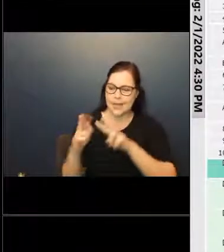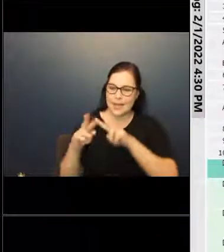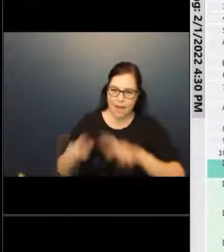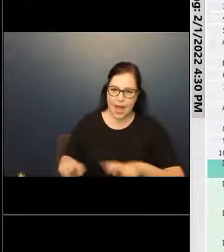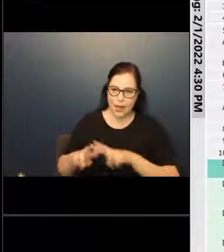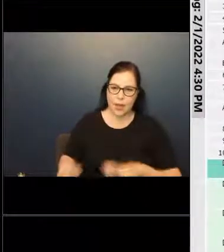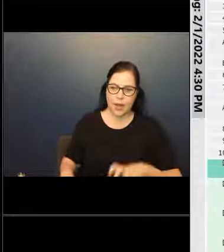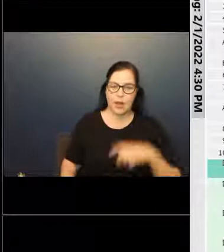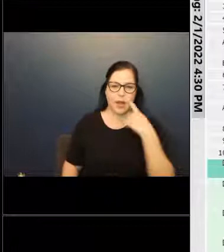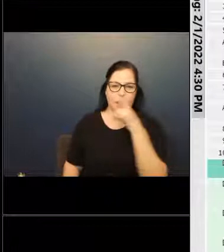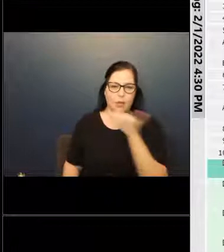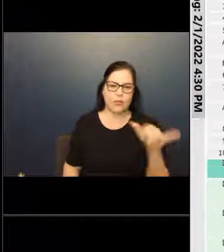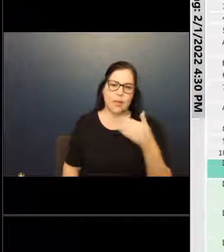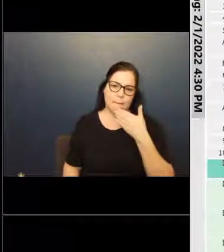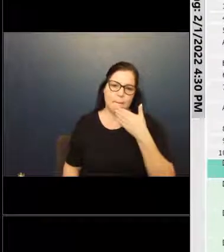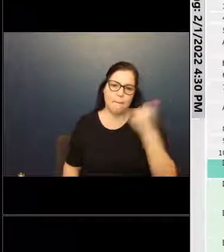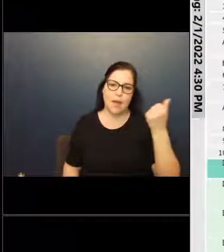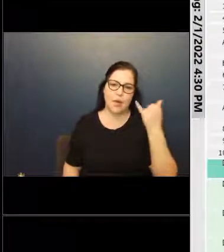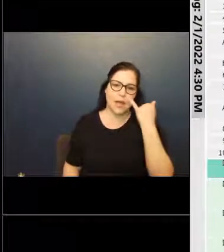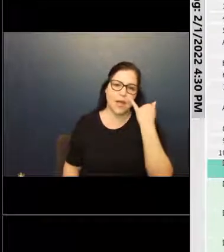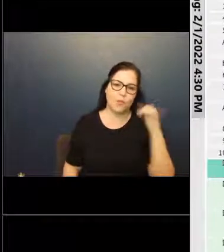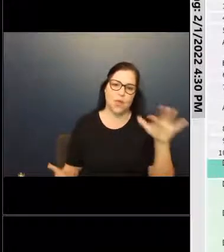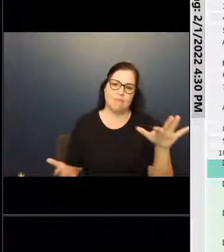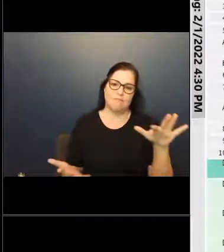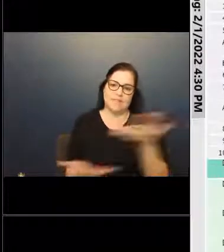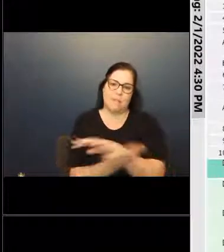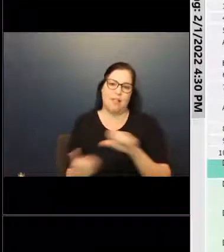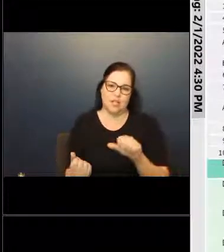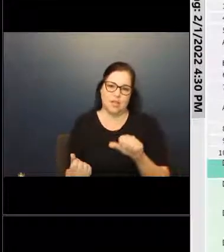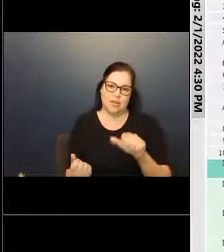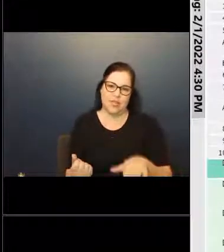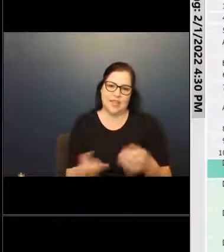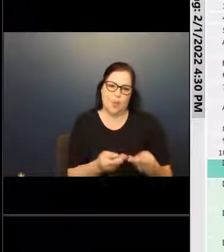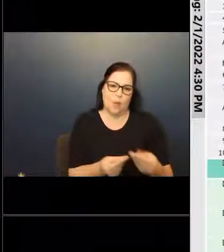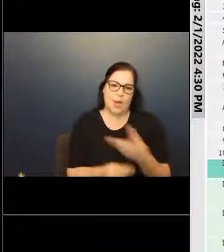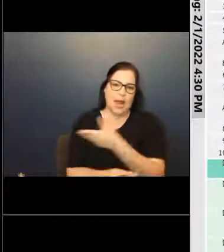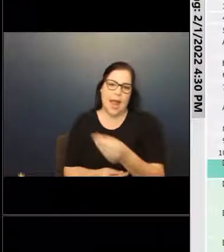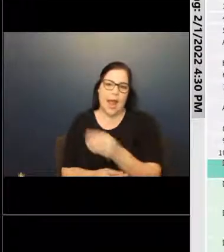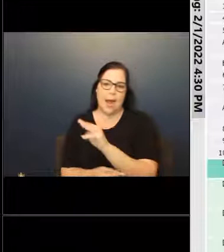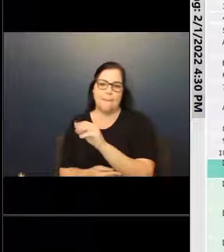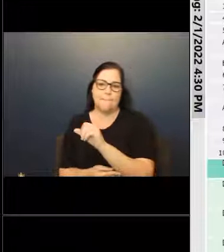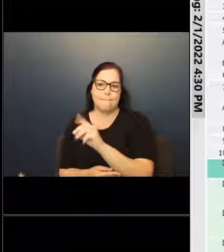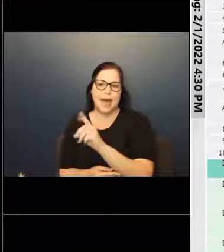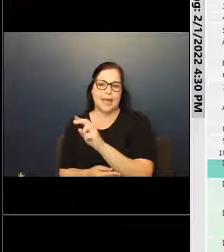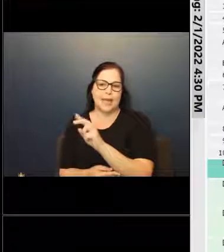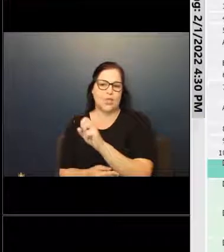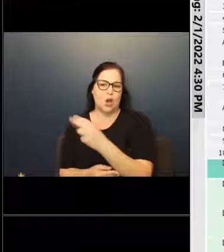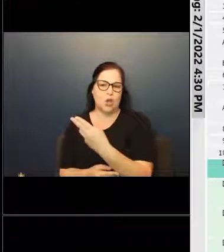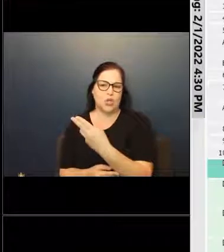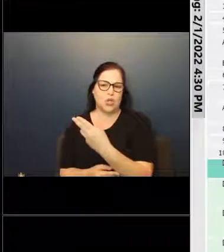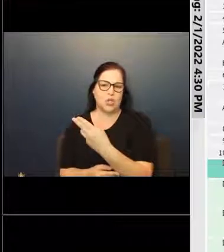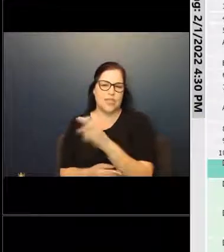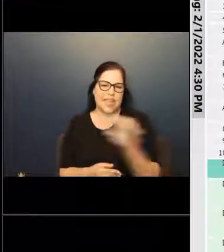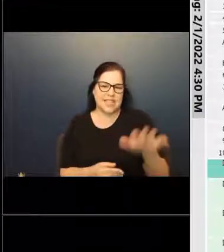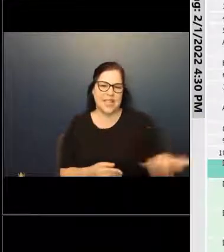it is better for us to do the demolition of this property as well as the Macintosh property to the east separately. There will